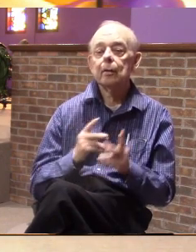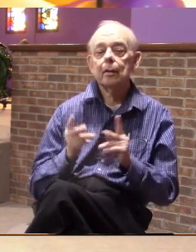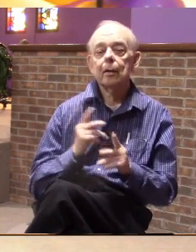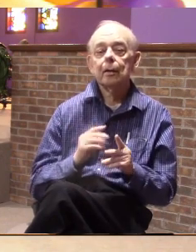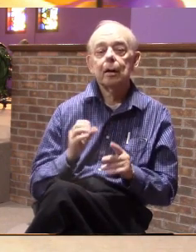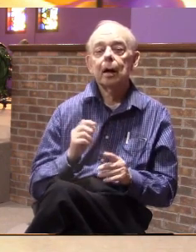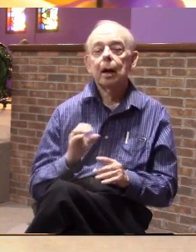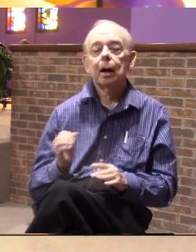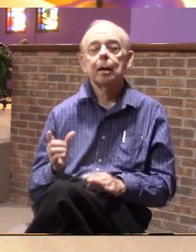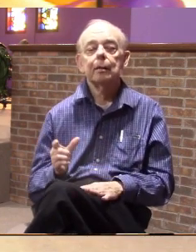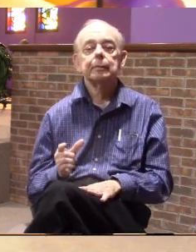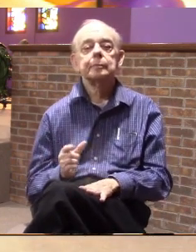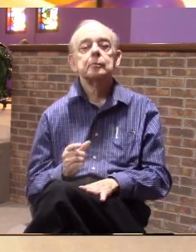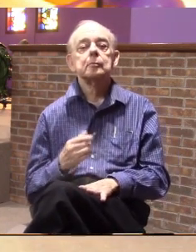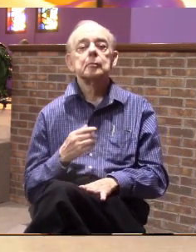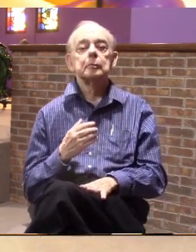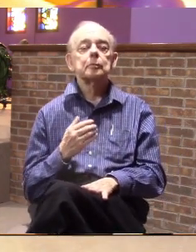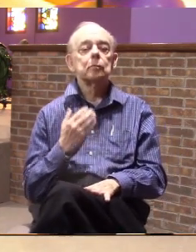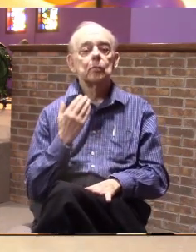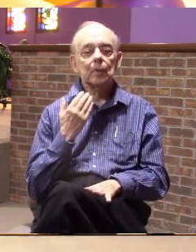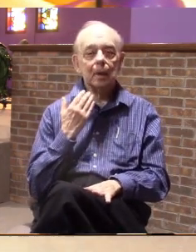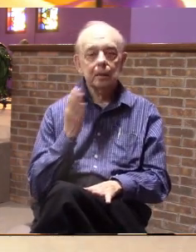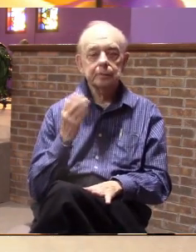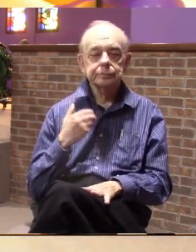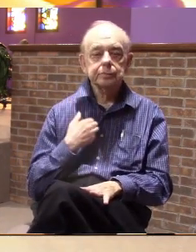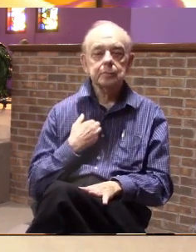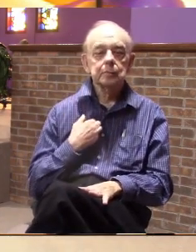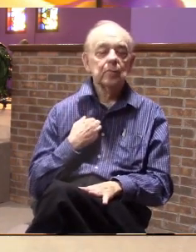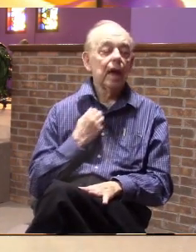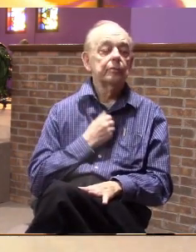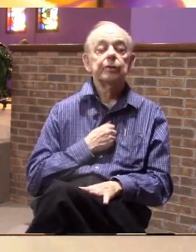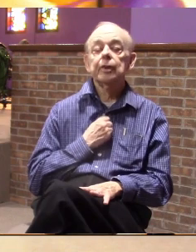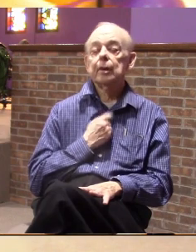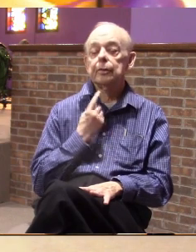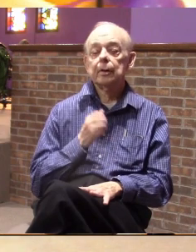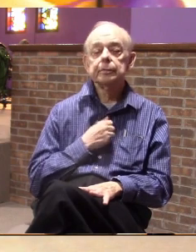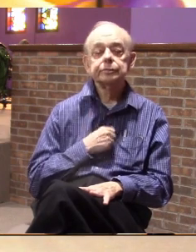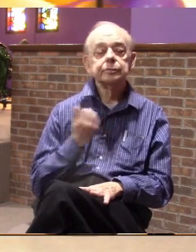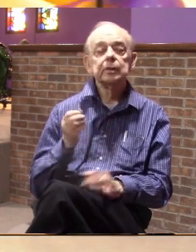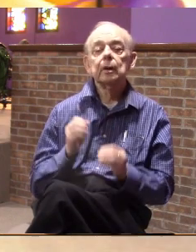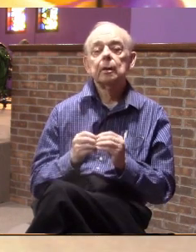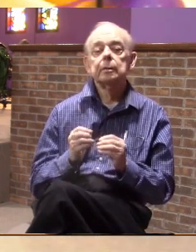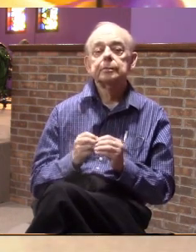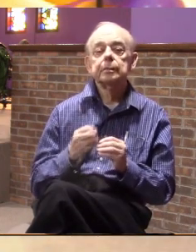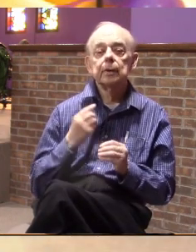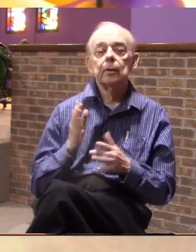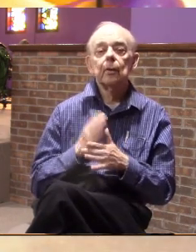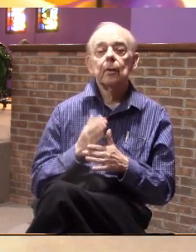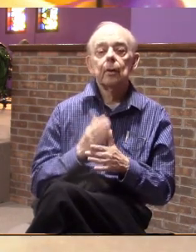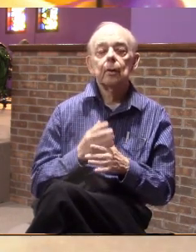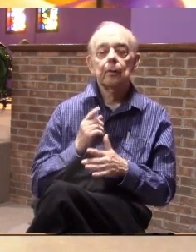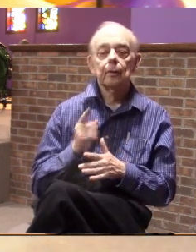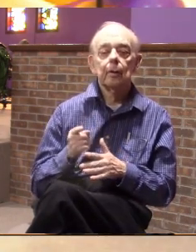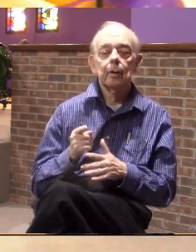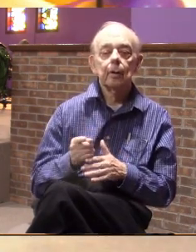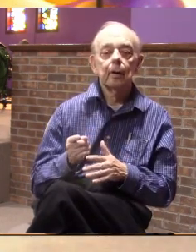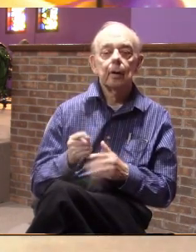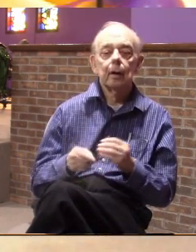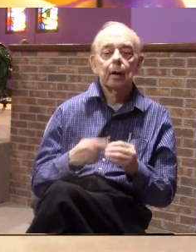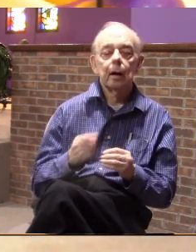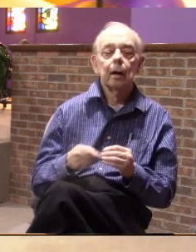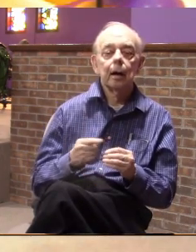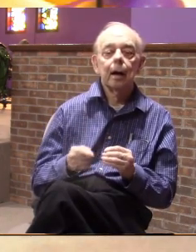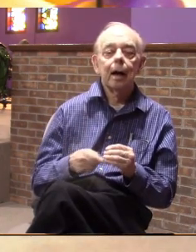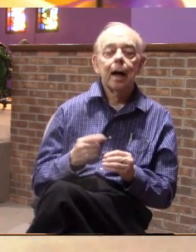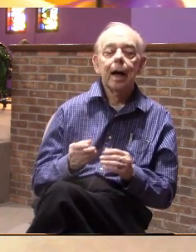cool I don't I don't have to apologize anymore for irritating you guys out of the